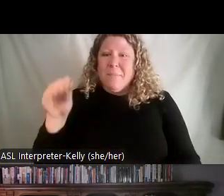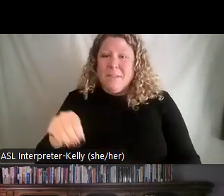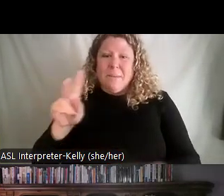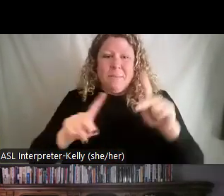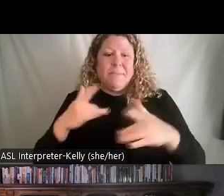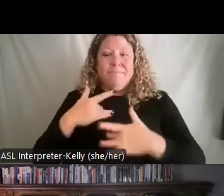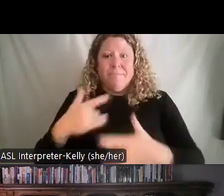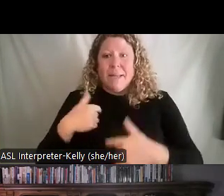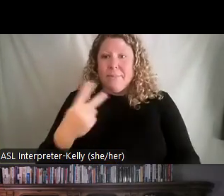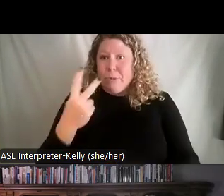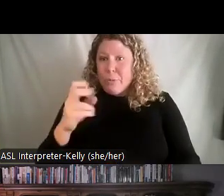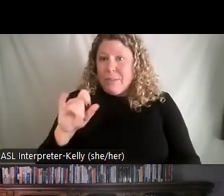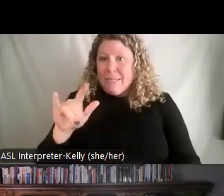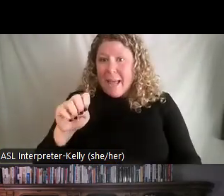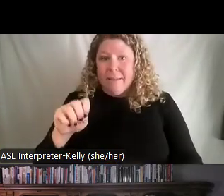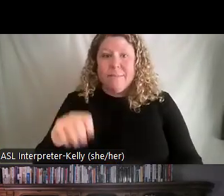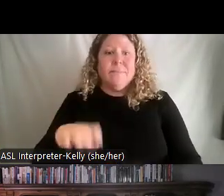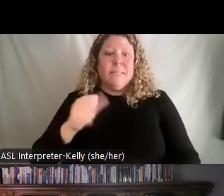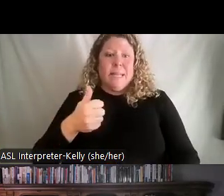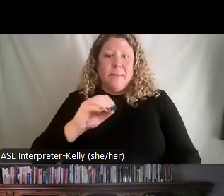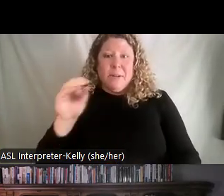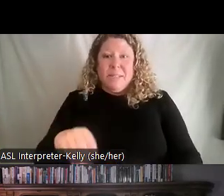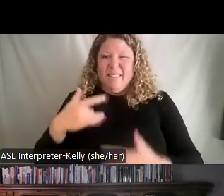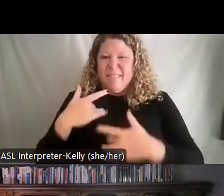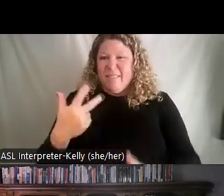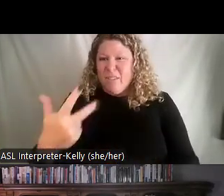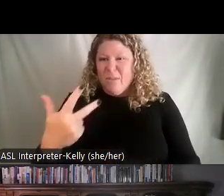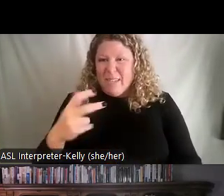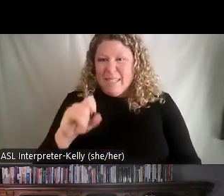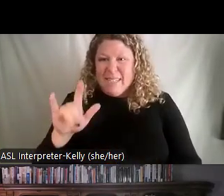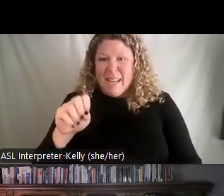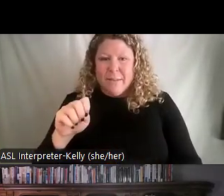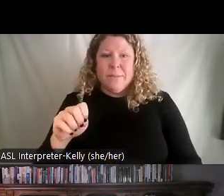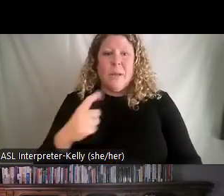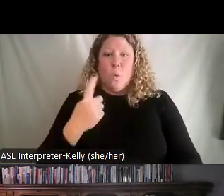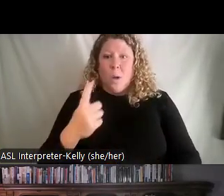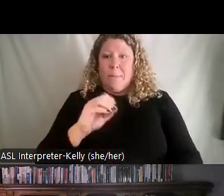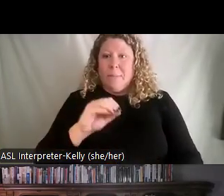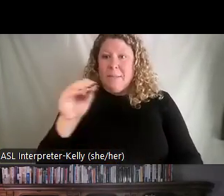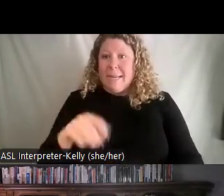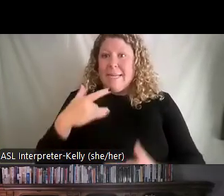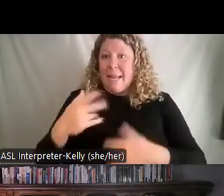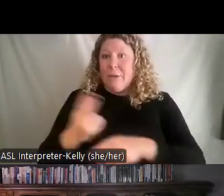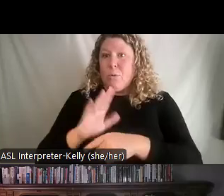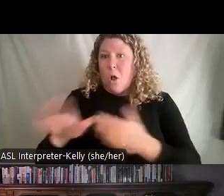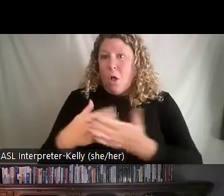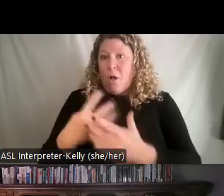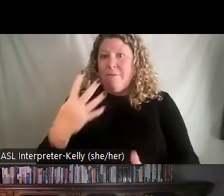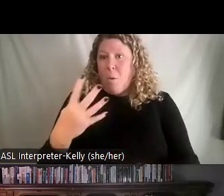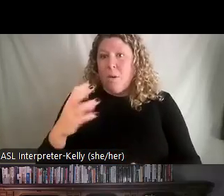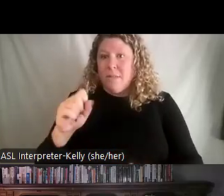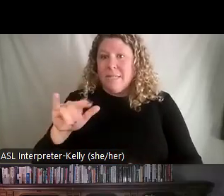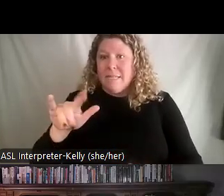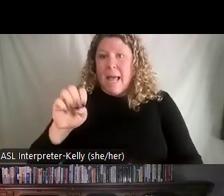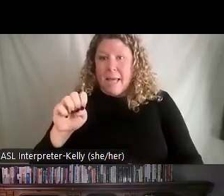styles. 10% use only three styles. And then 1% of you use all four styles. What